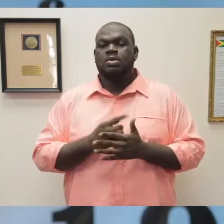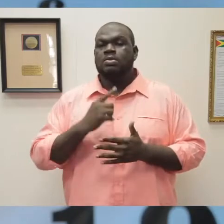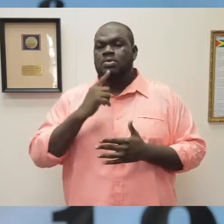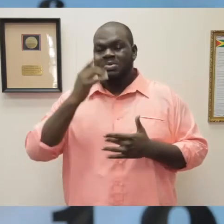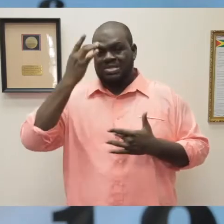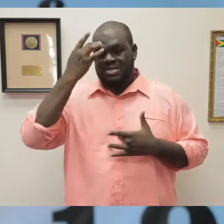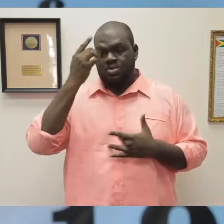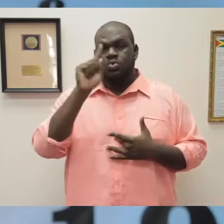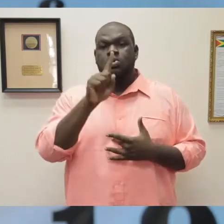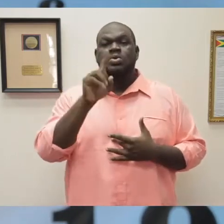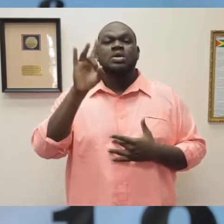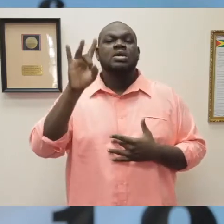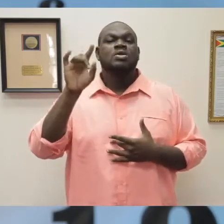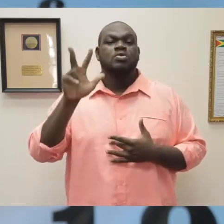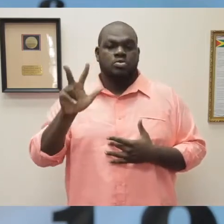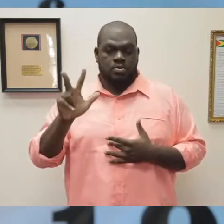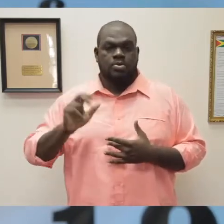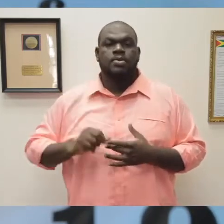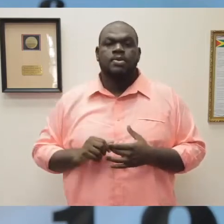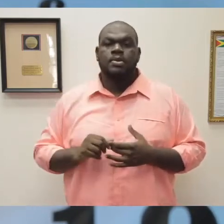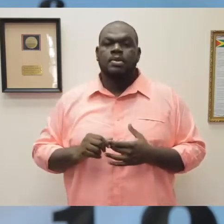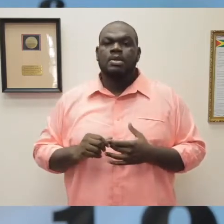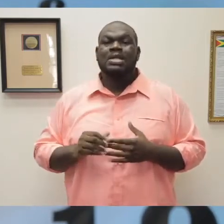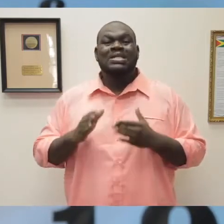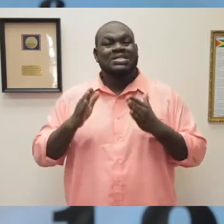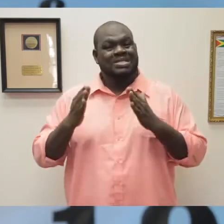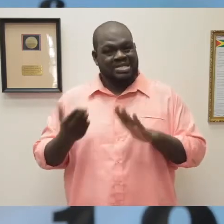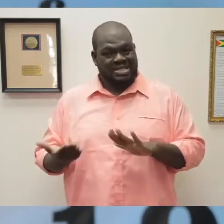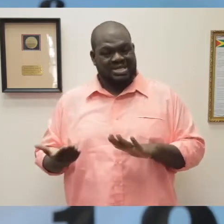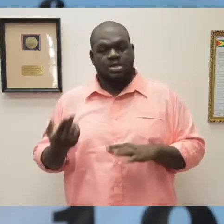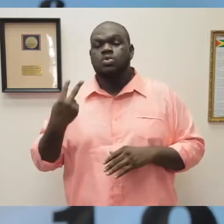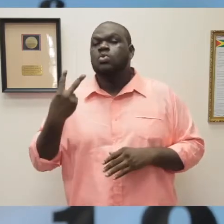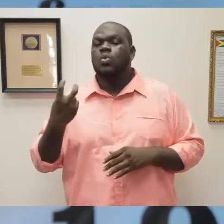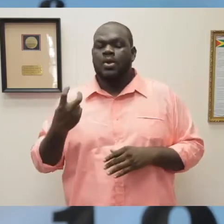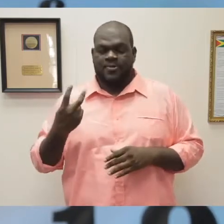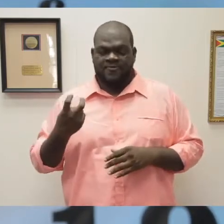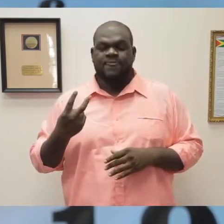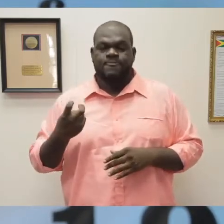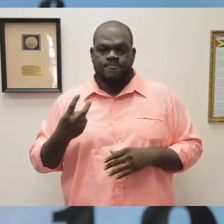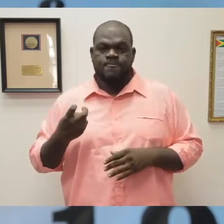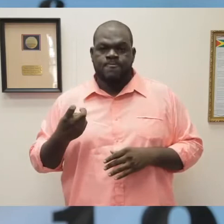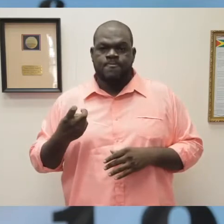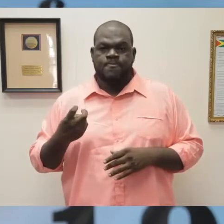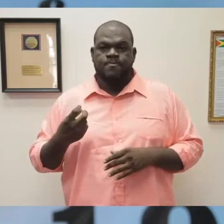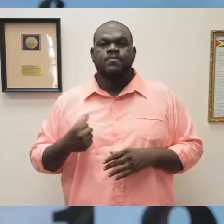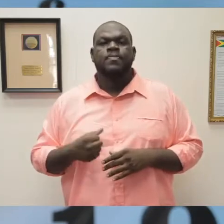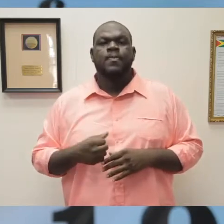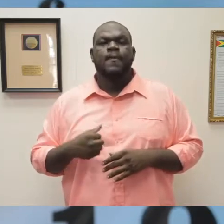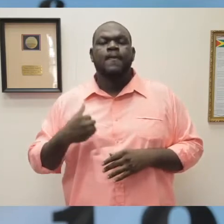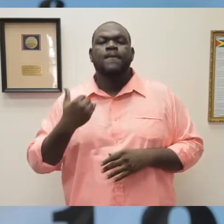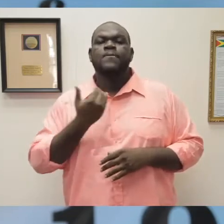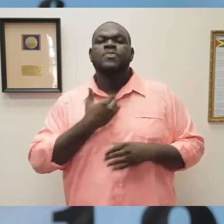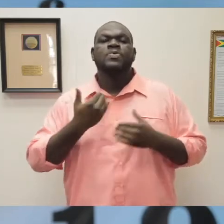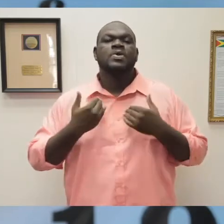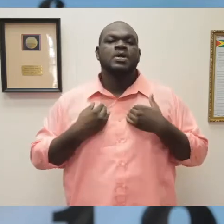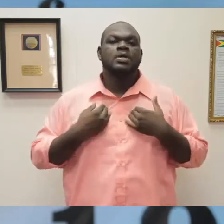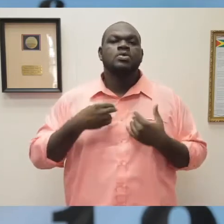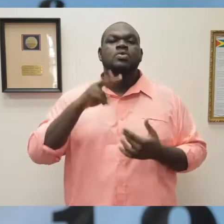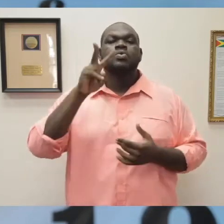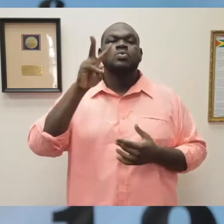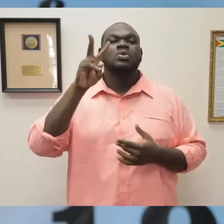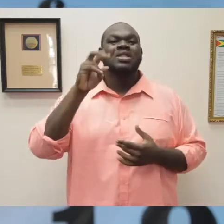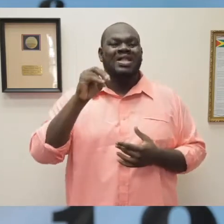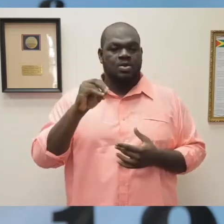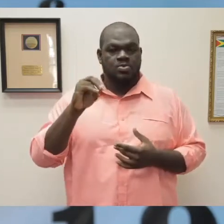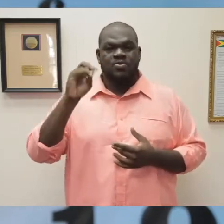number of COVID-19 deaths remain at 12. We have conducted 2,048 tests